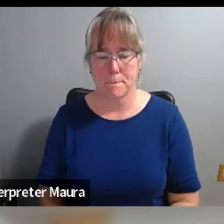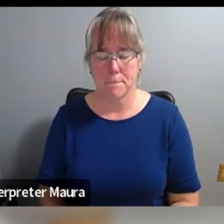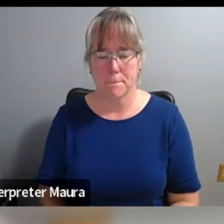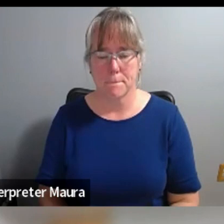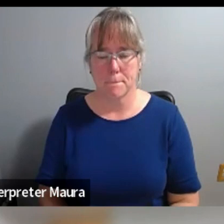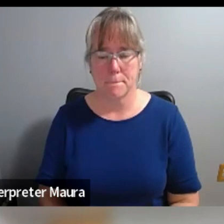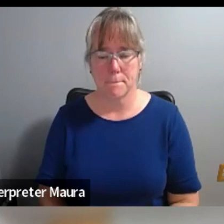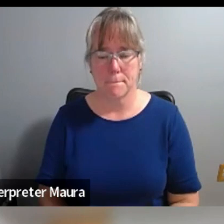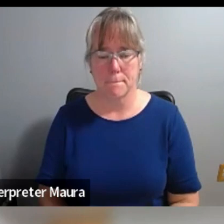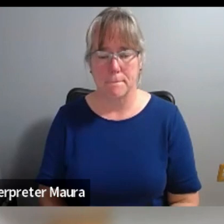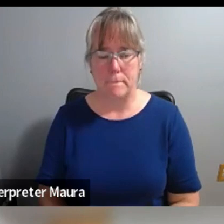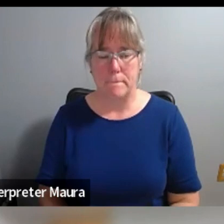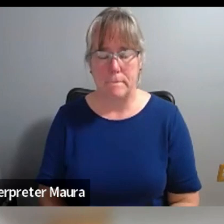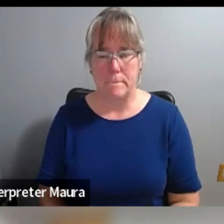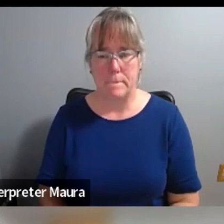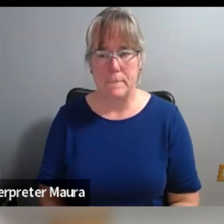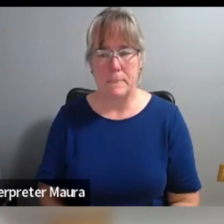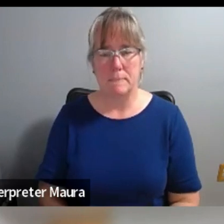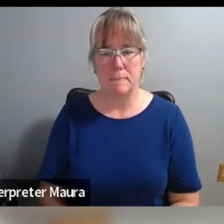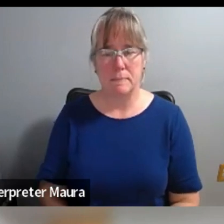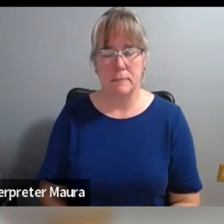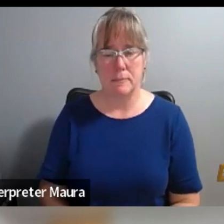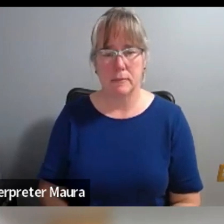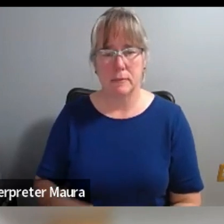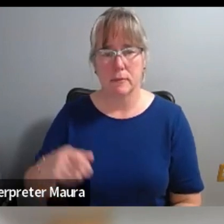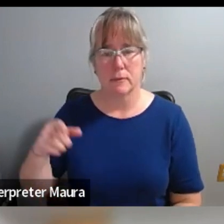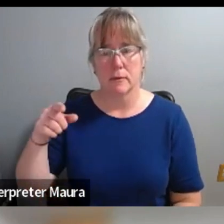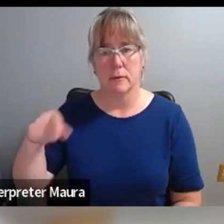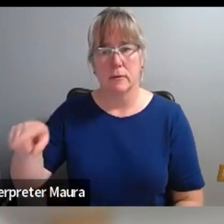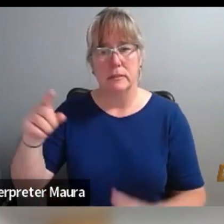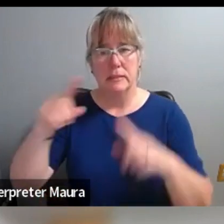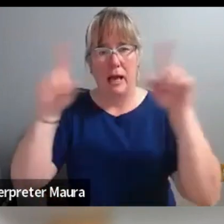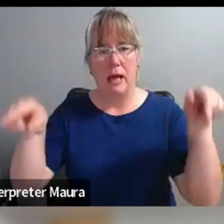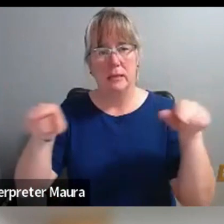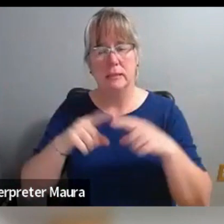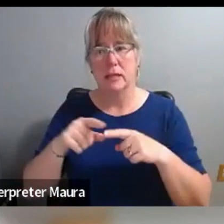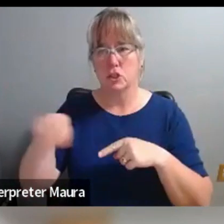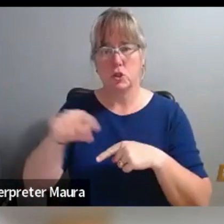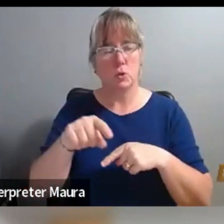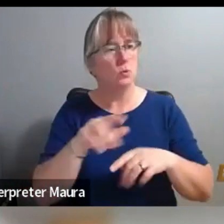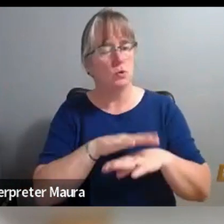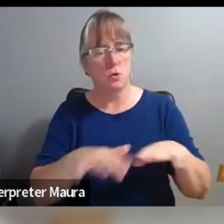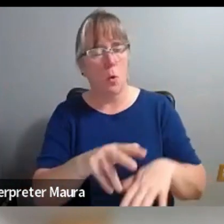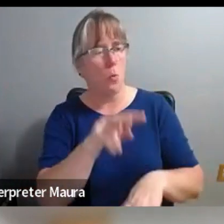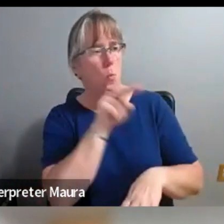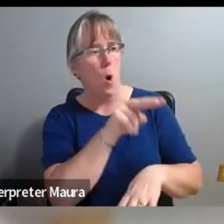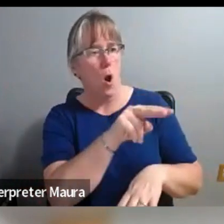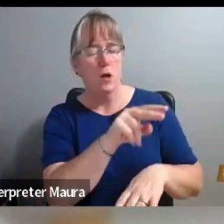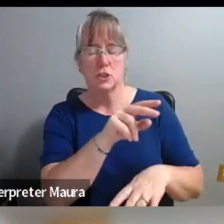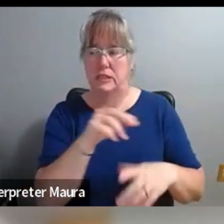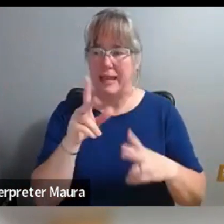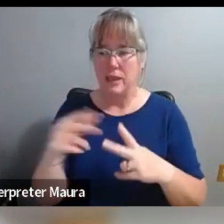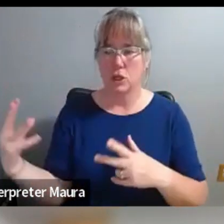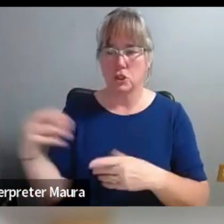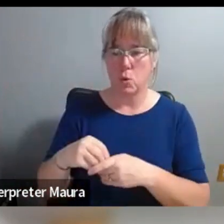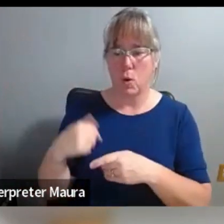Everybody, don't need spectators. We need y'all to join or leave. Those are powerful words set